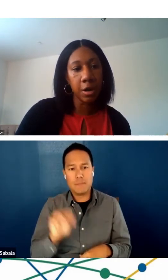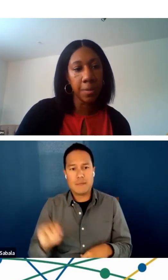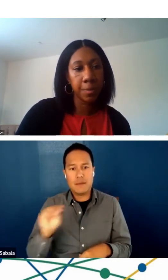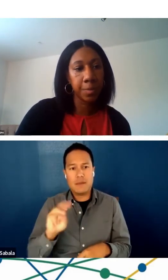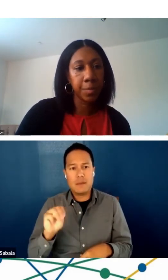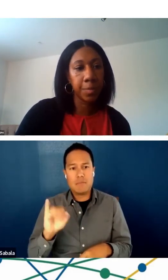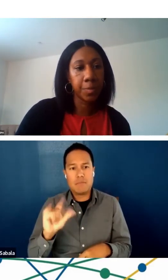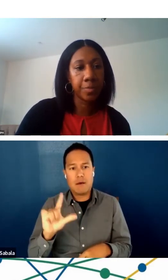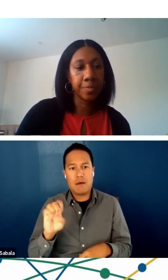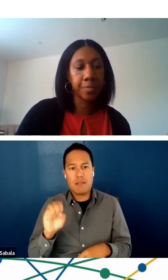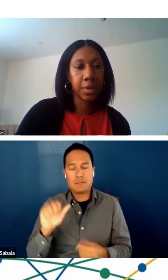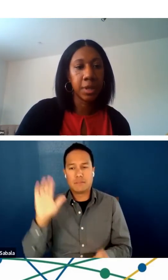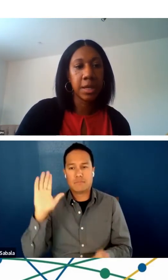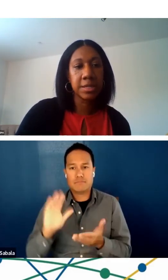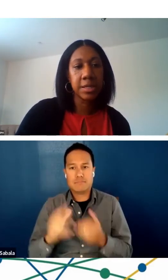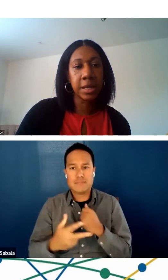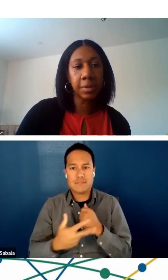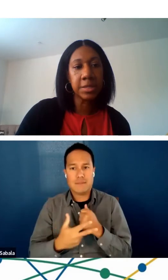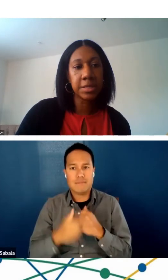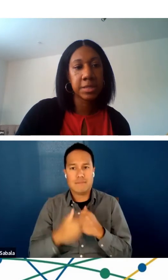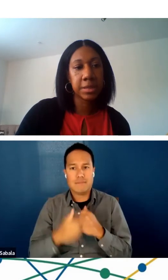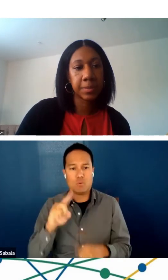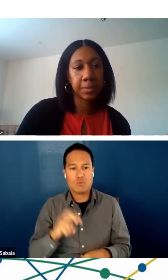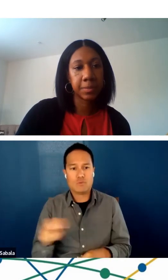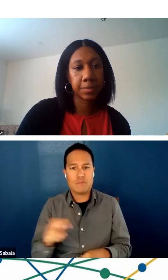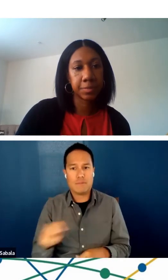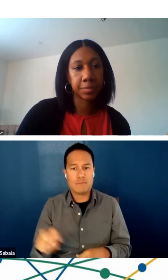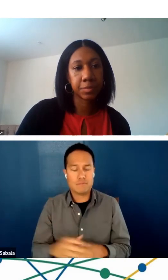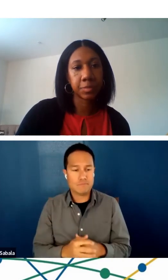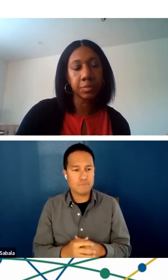saved for care. Next slide, please.